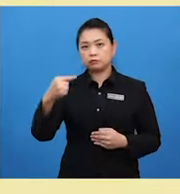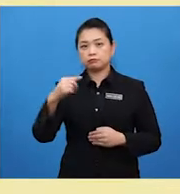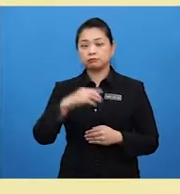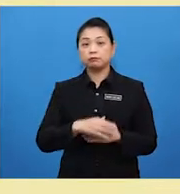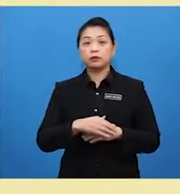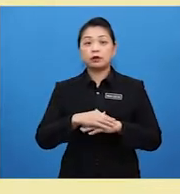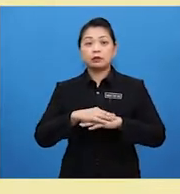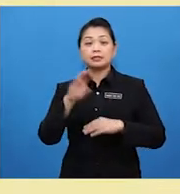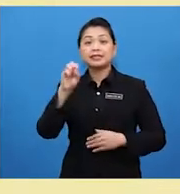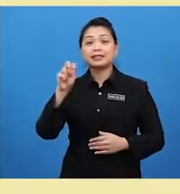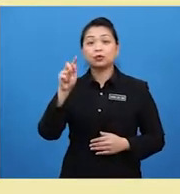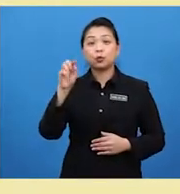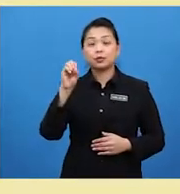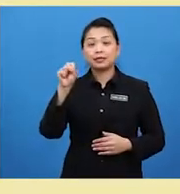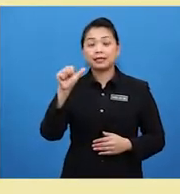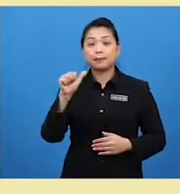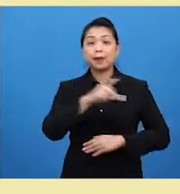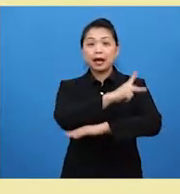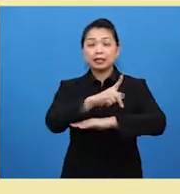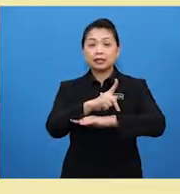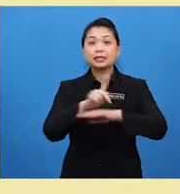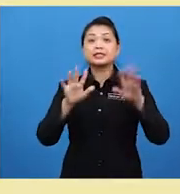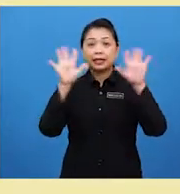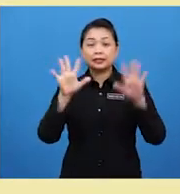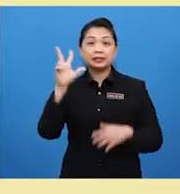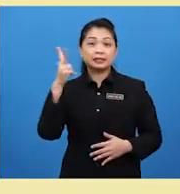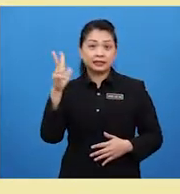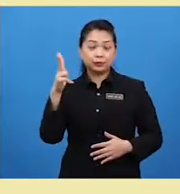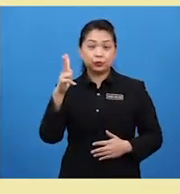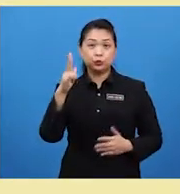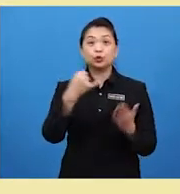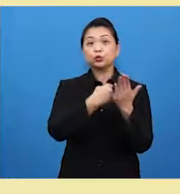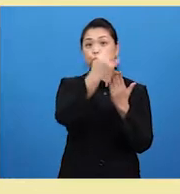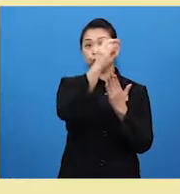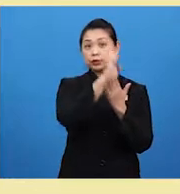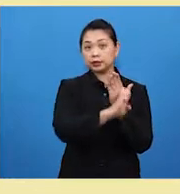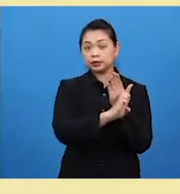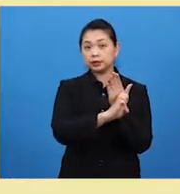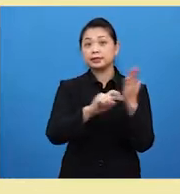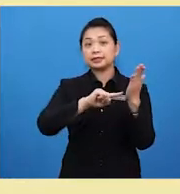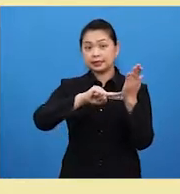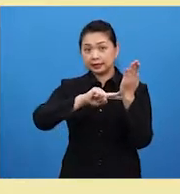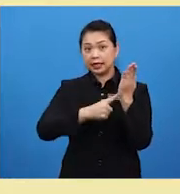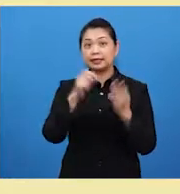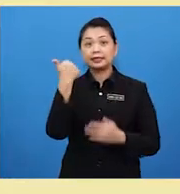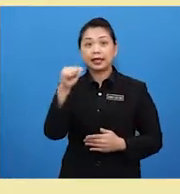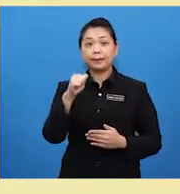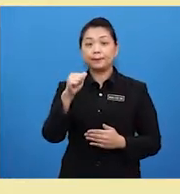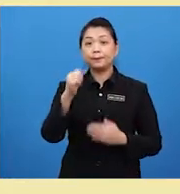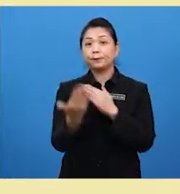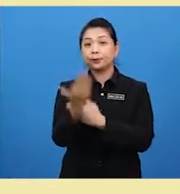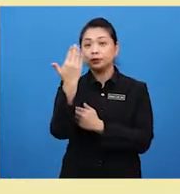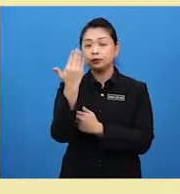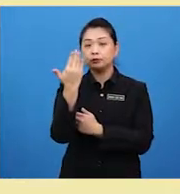Sunday, 13 June. Starts at 10am. Register at